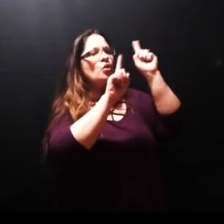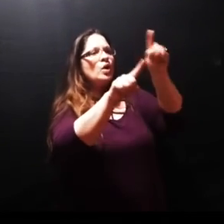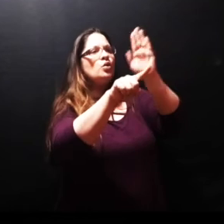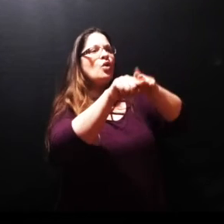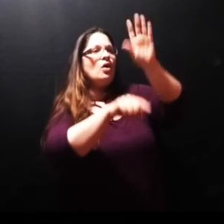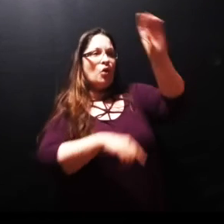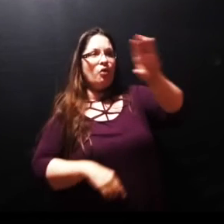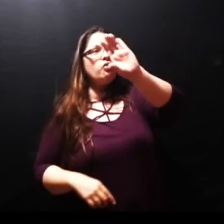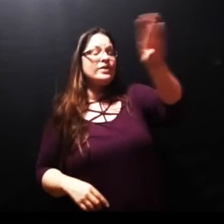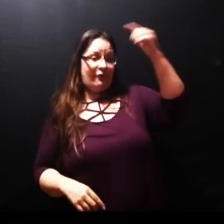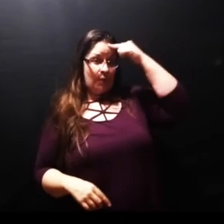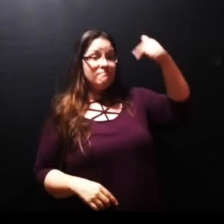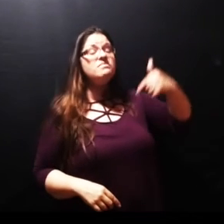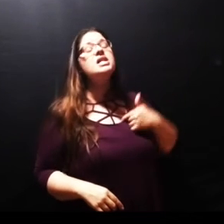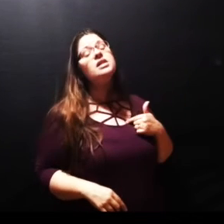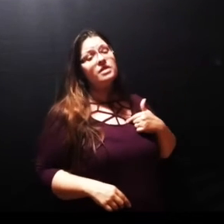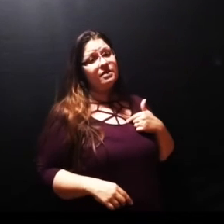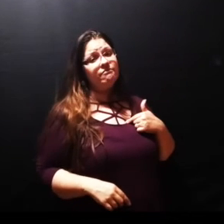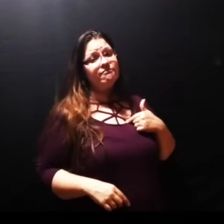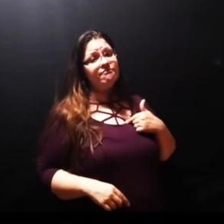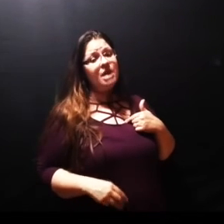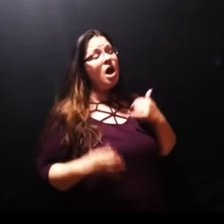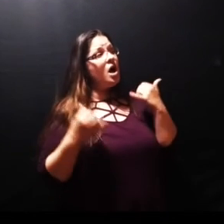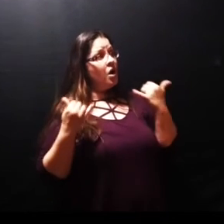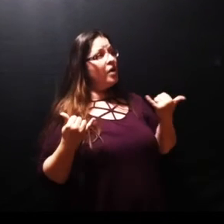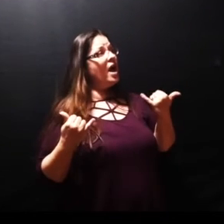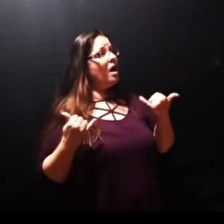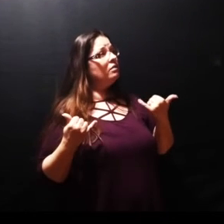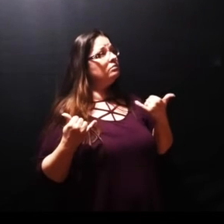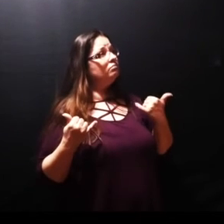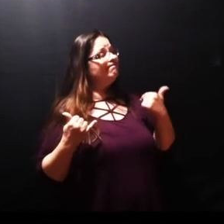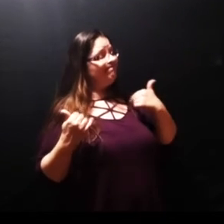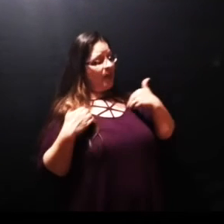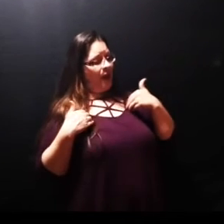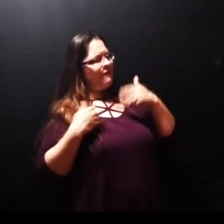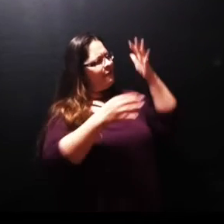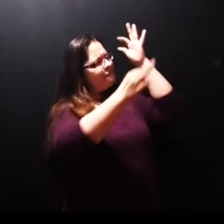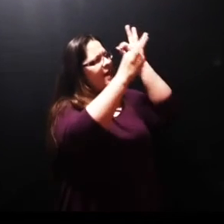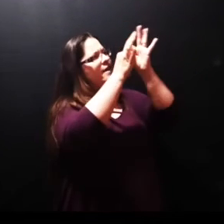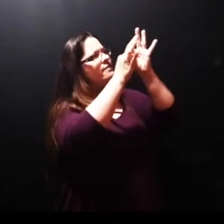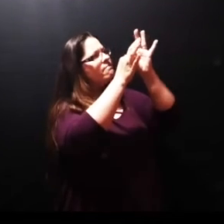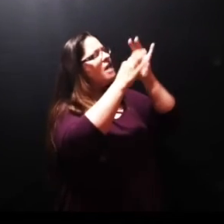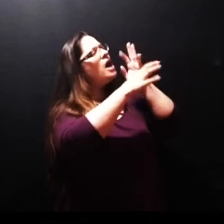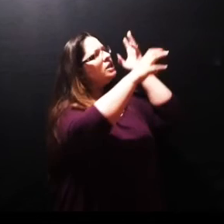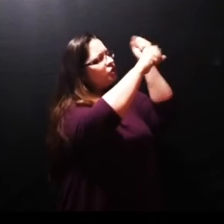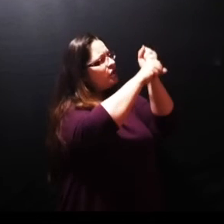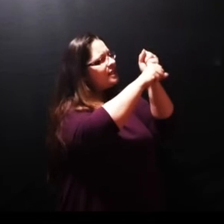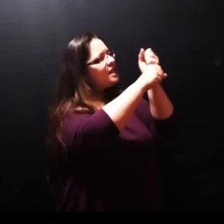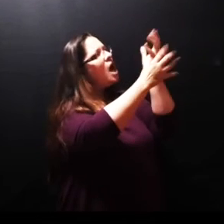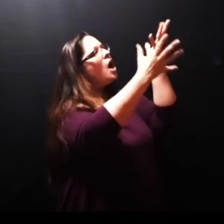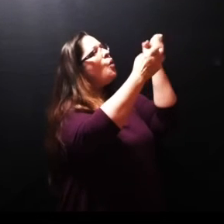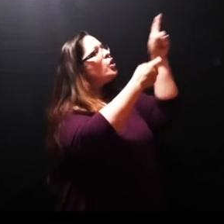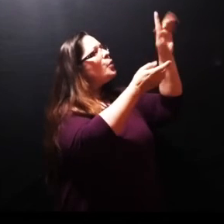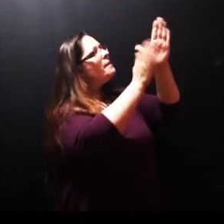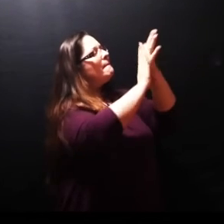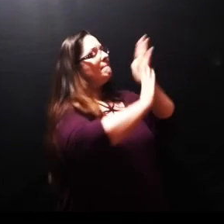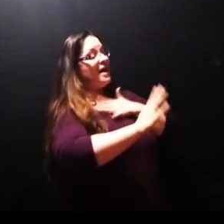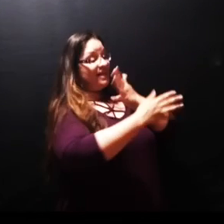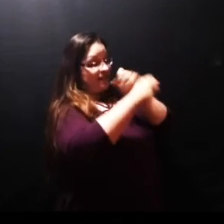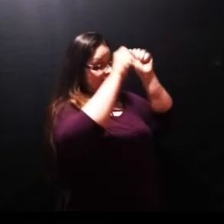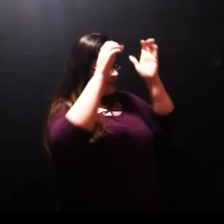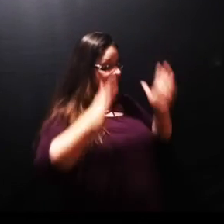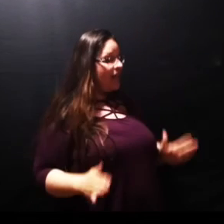I come to you with faith and I come to you with trust and I come to you to say I want you to be my Savior